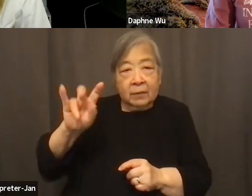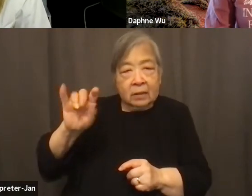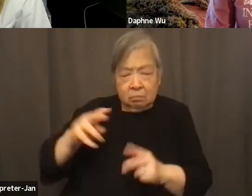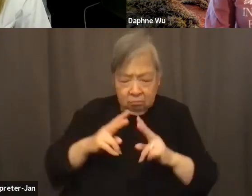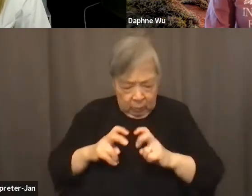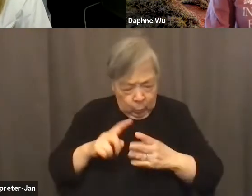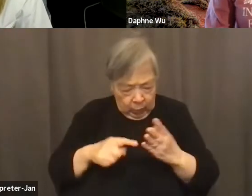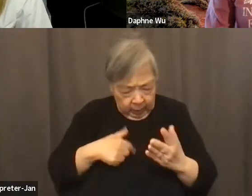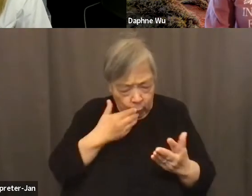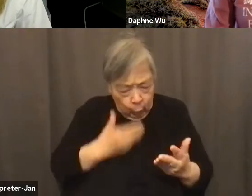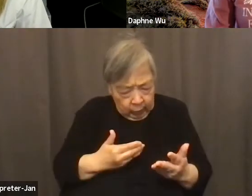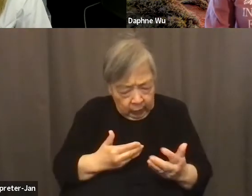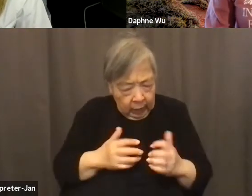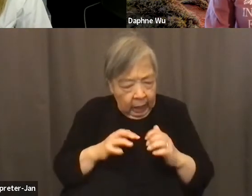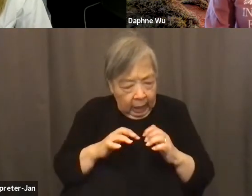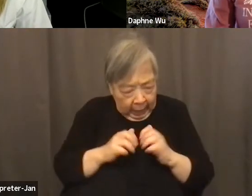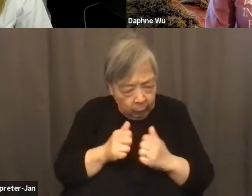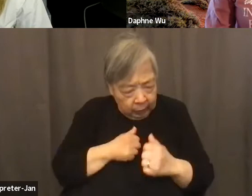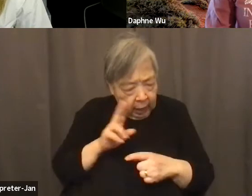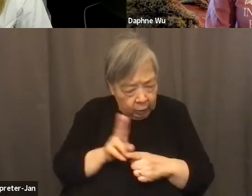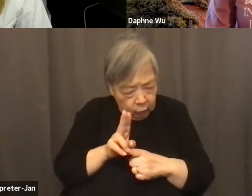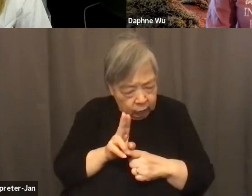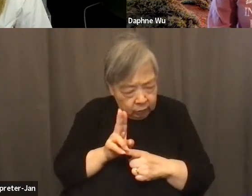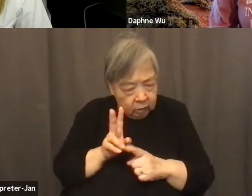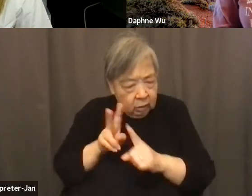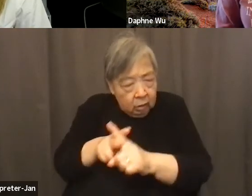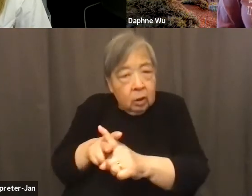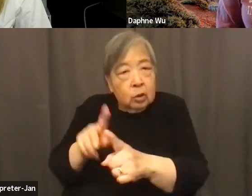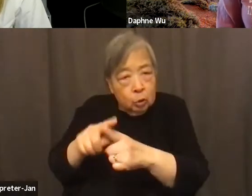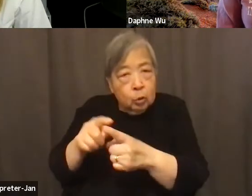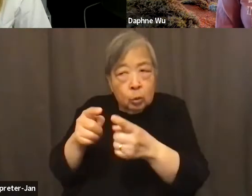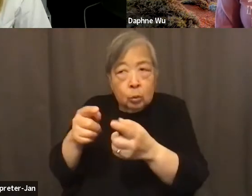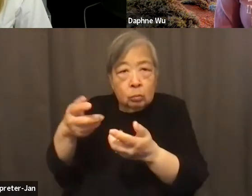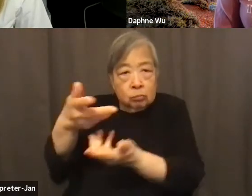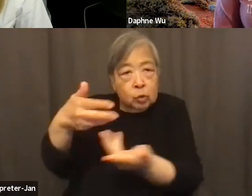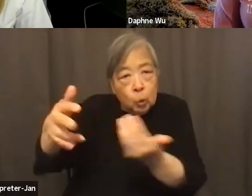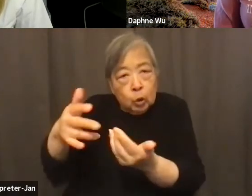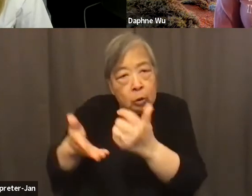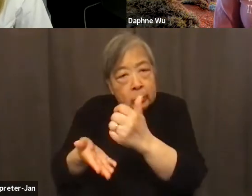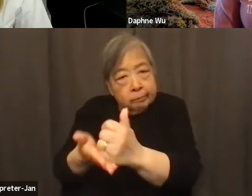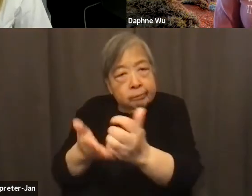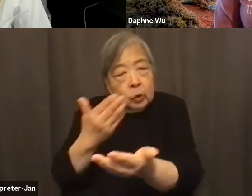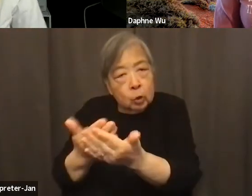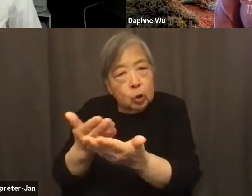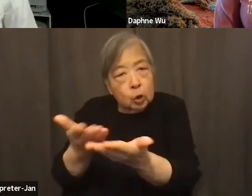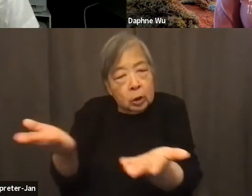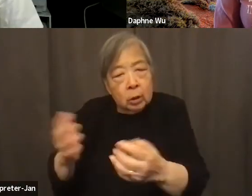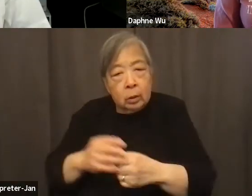can I apply it to social good? Yeah, that totally makes sense. I think myself,